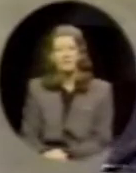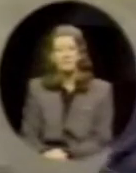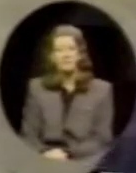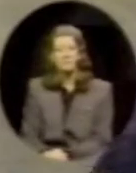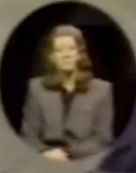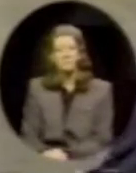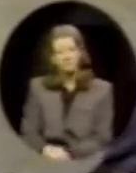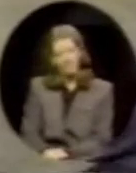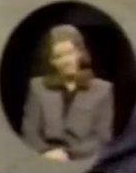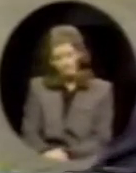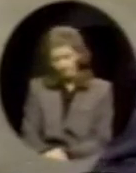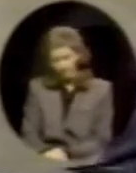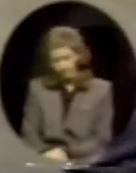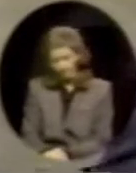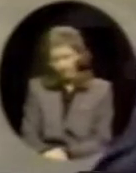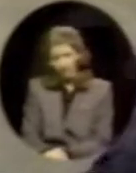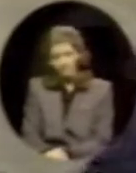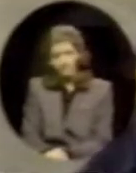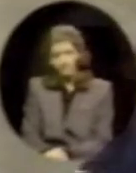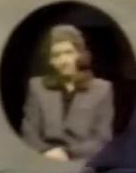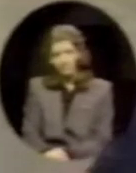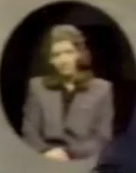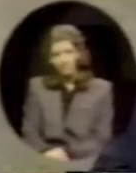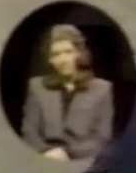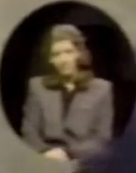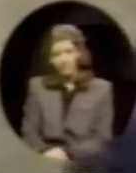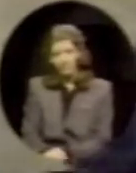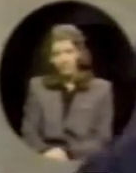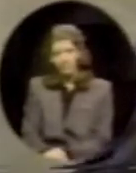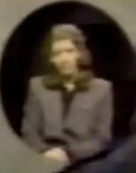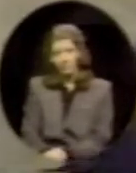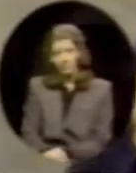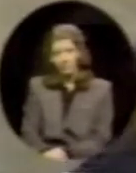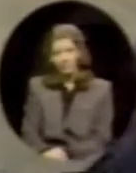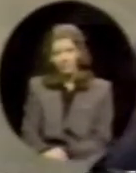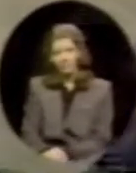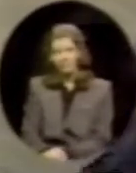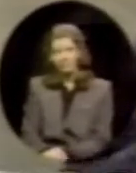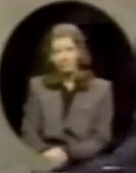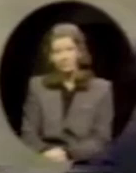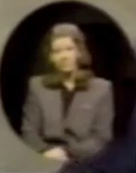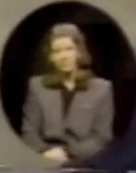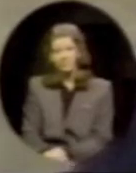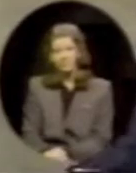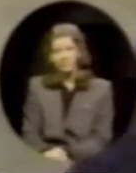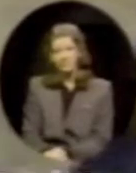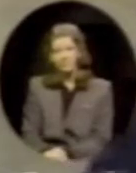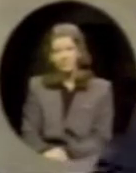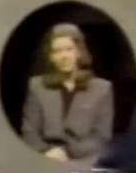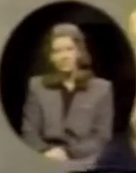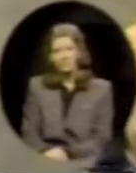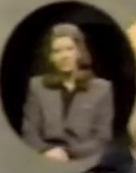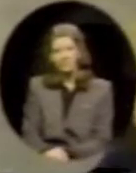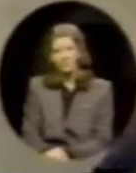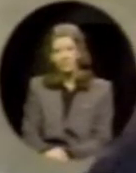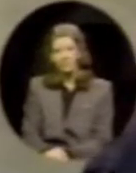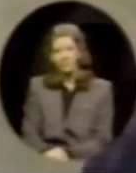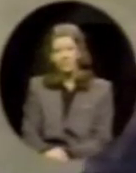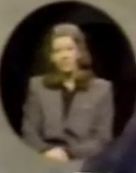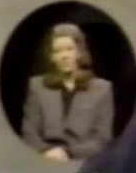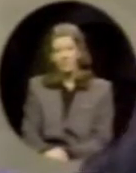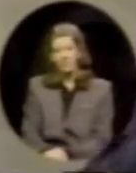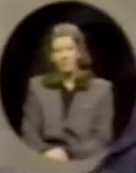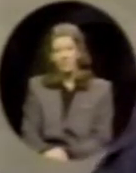absolutely. I really do. I can't tell you the emotion and the feeling that exists at Gallaudet University right now.